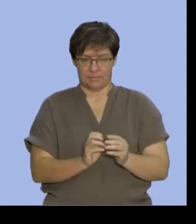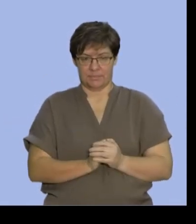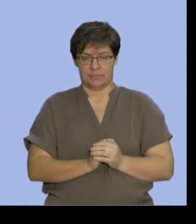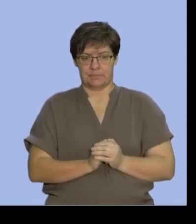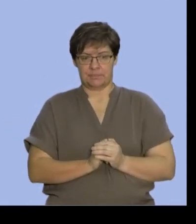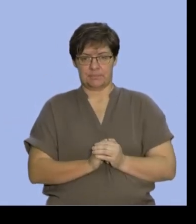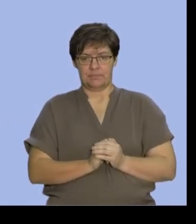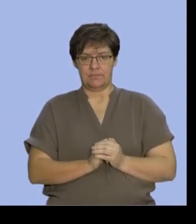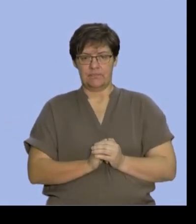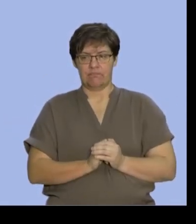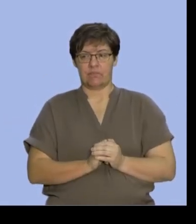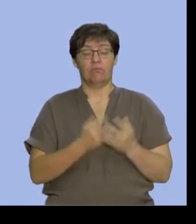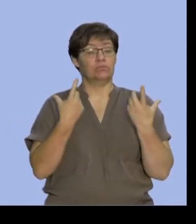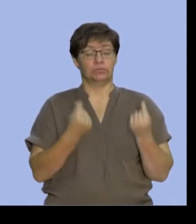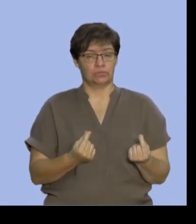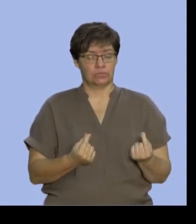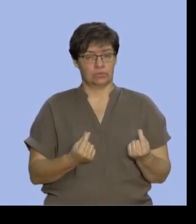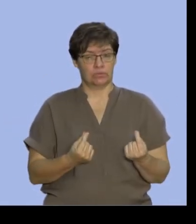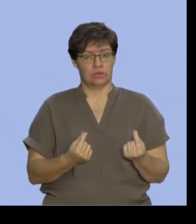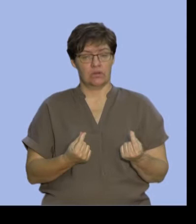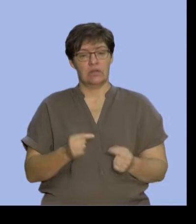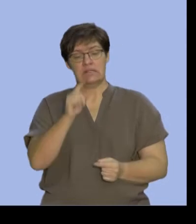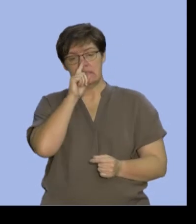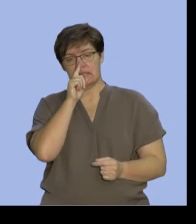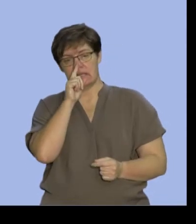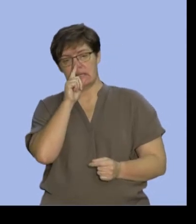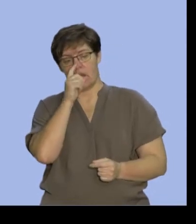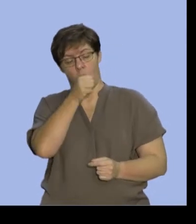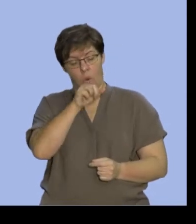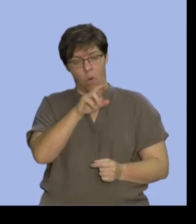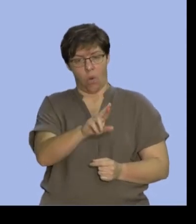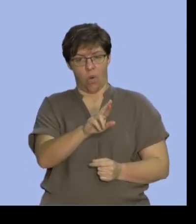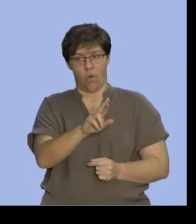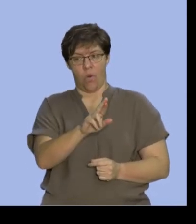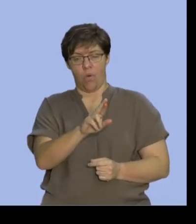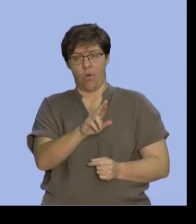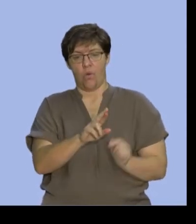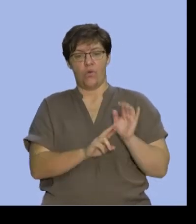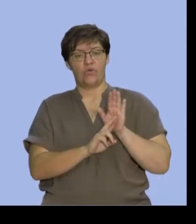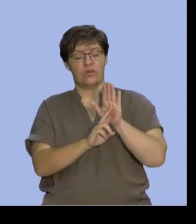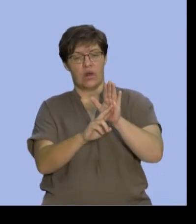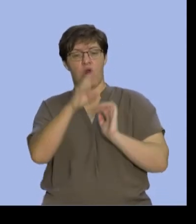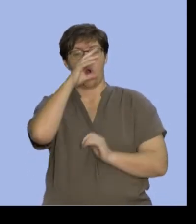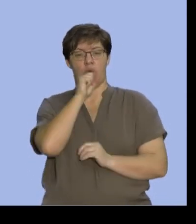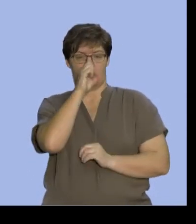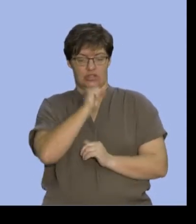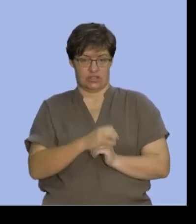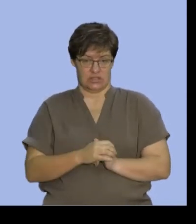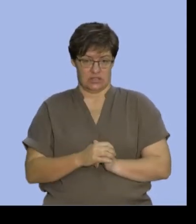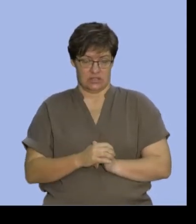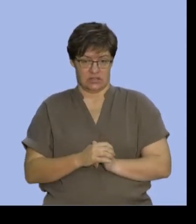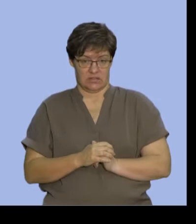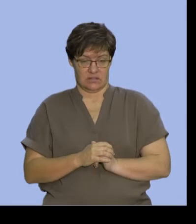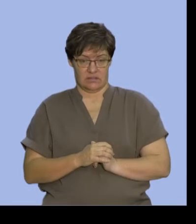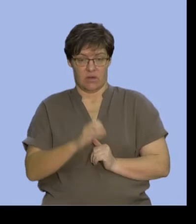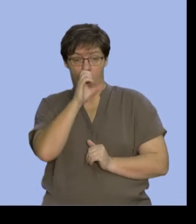when we do that, you can see the scope of the OR is represented by the orange shading. All of those